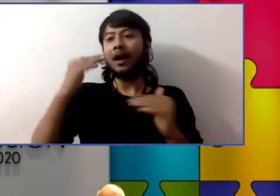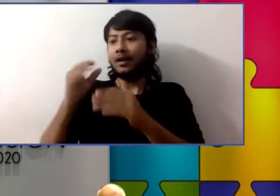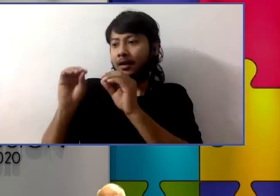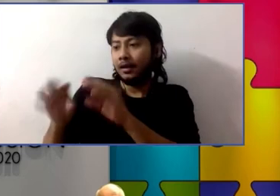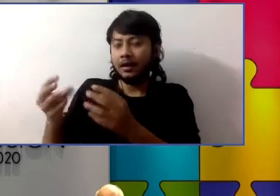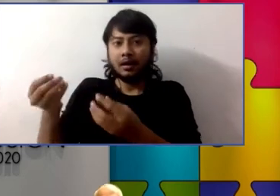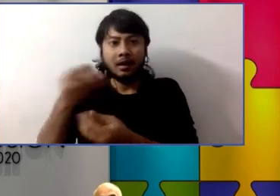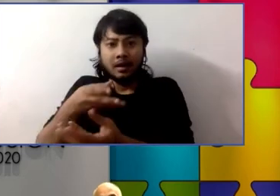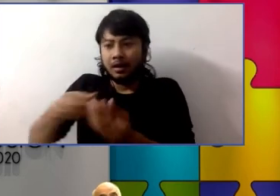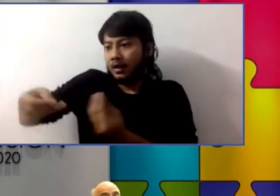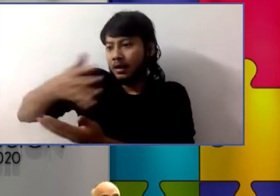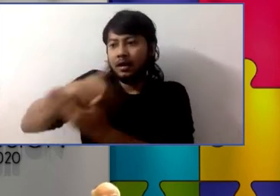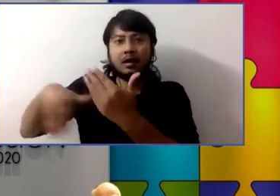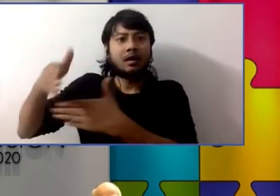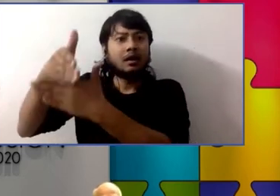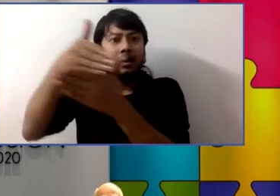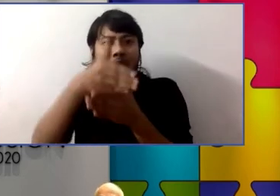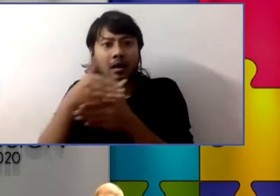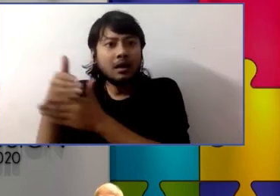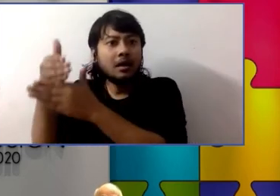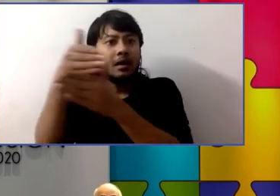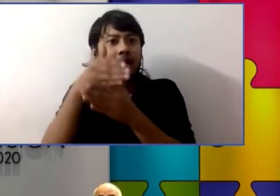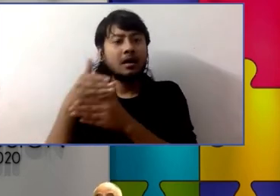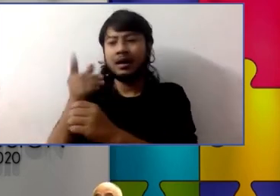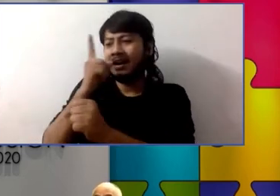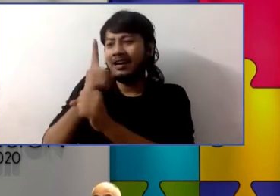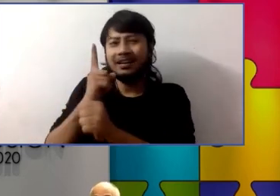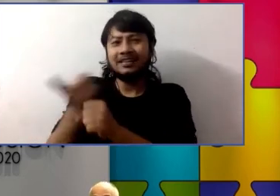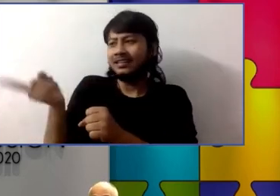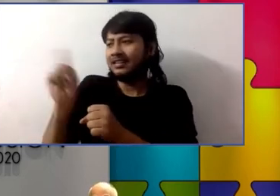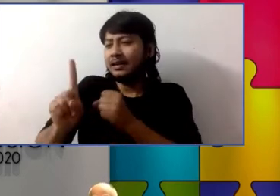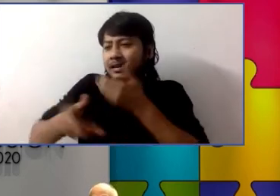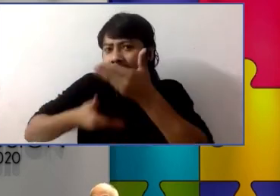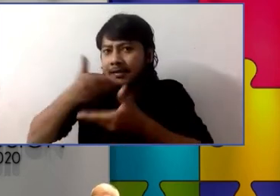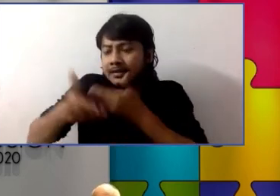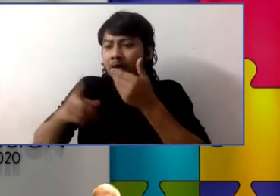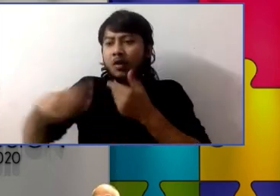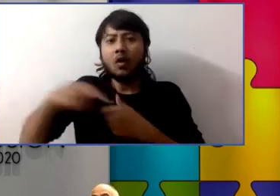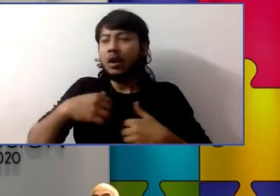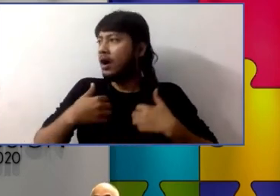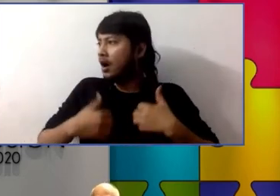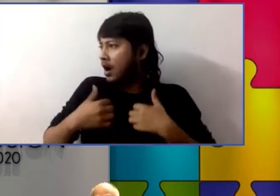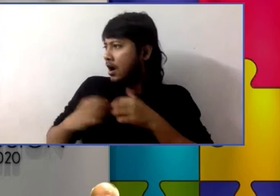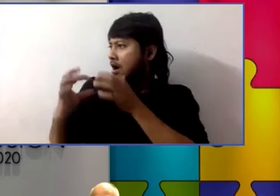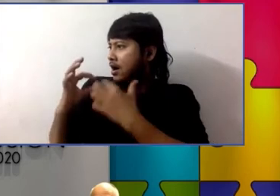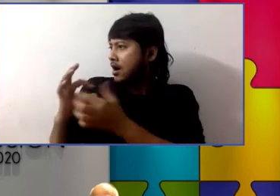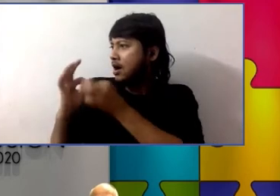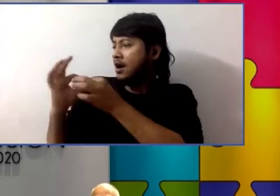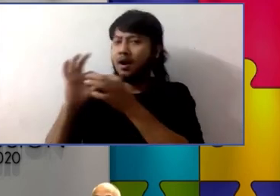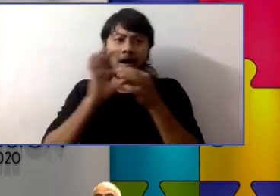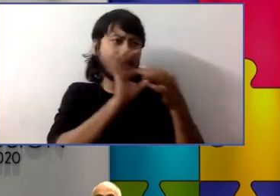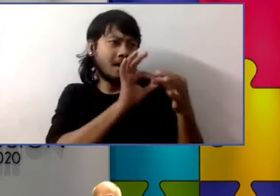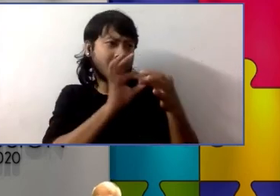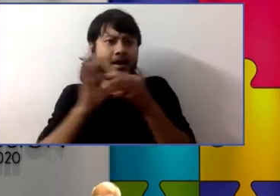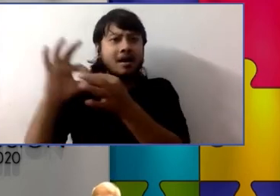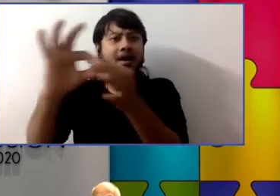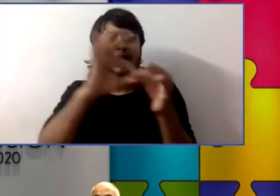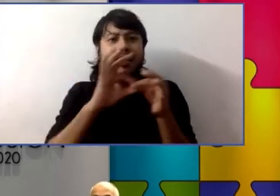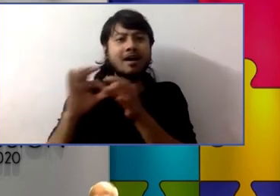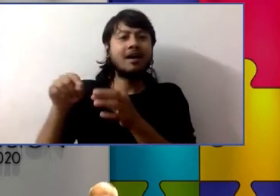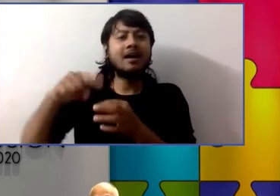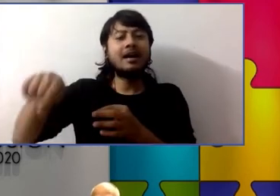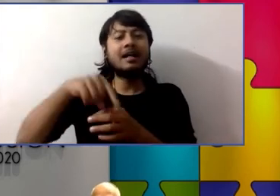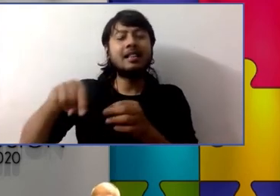peers with disabilities to try and explain the material they were more engaged in the curriculum it was a more vibrant discussion it was a better learning environment